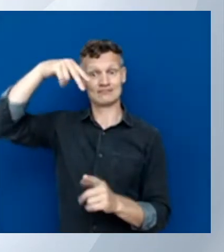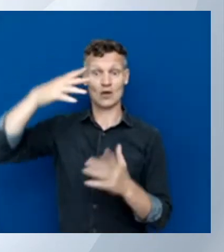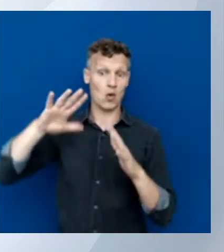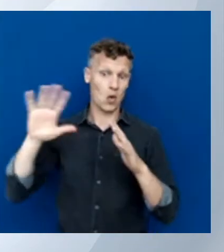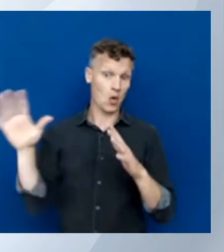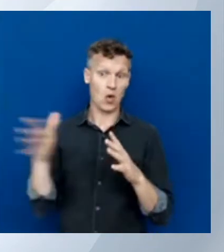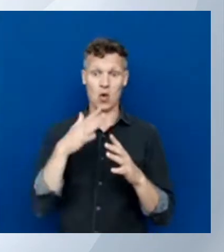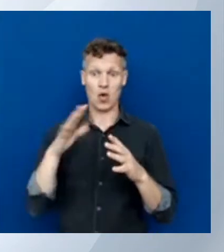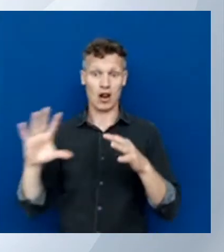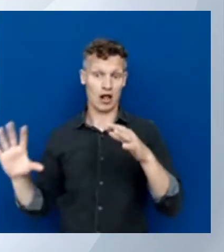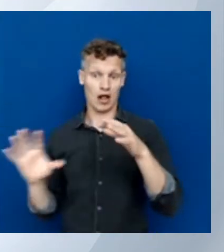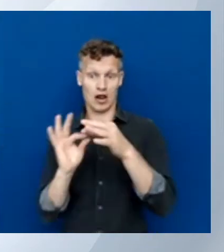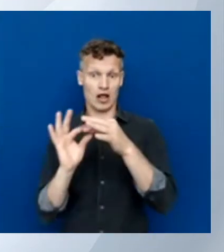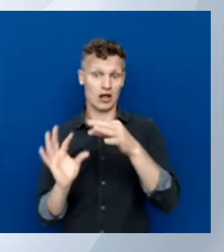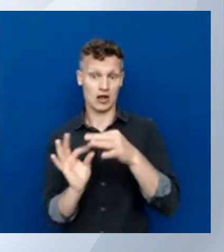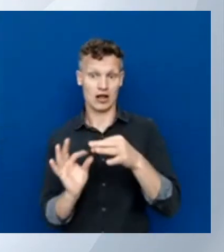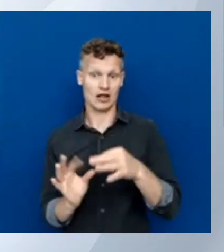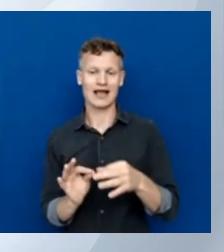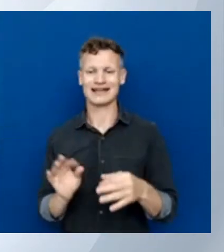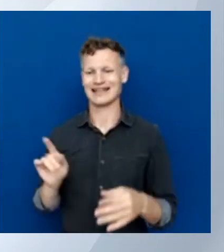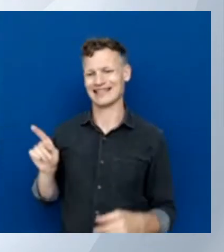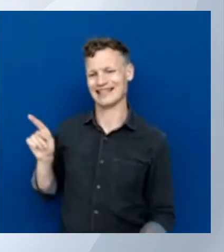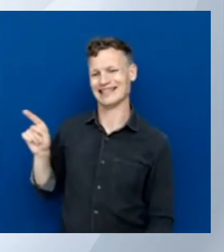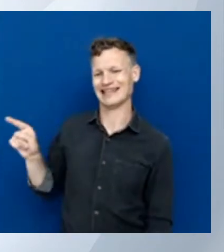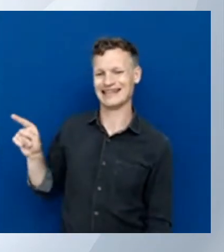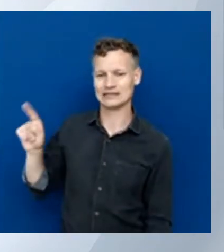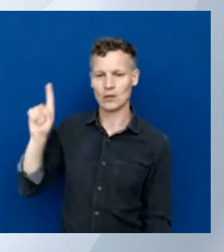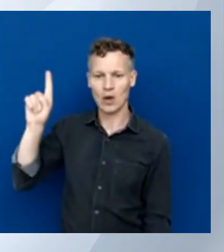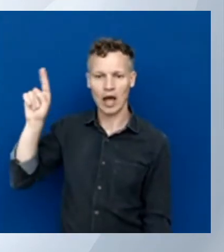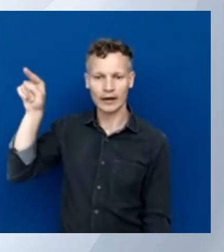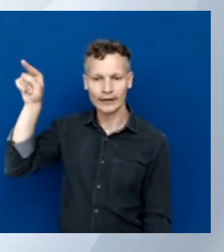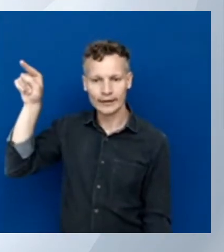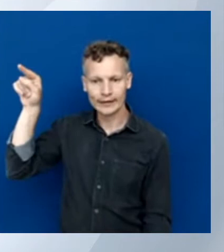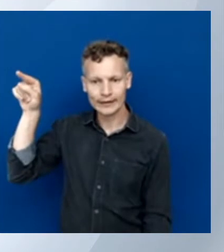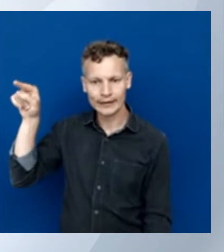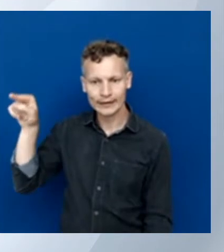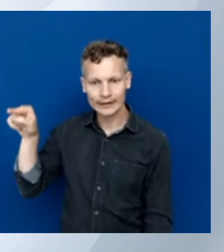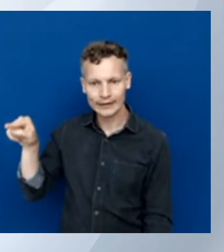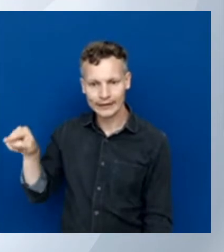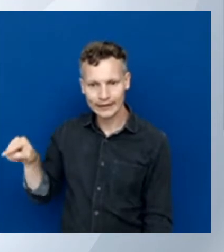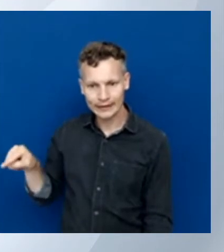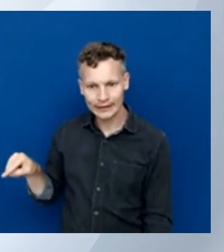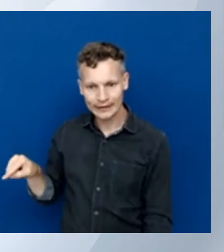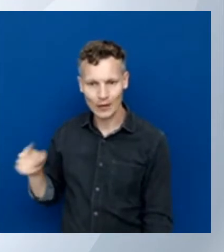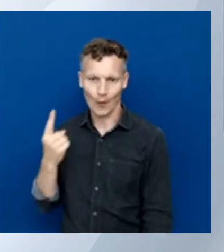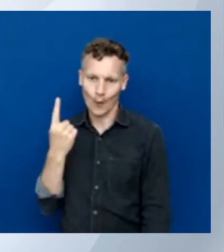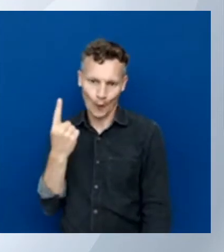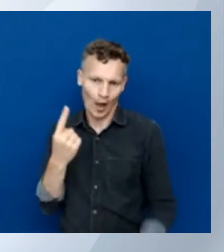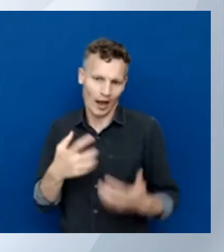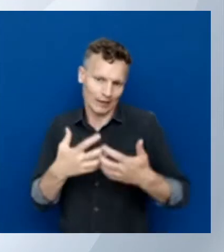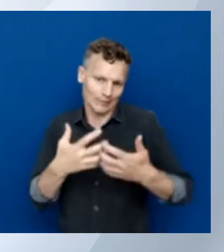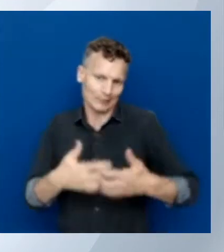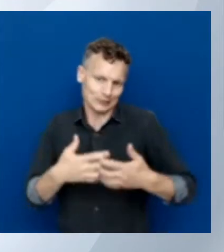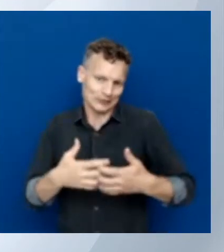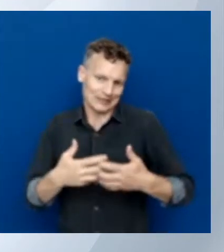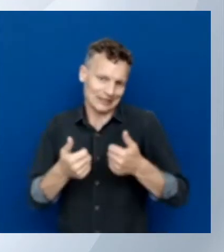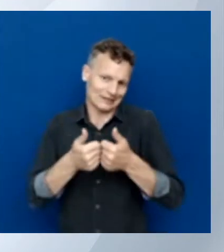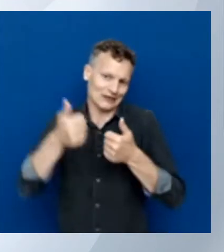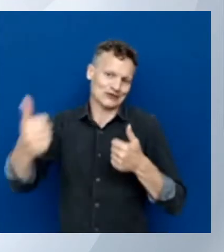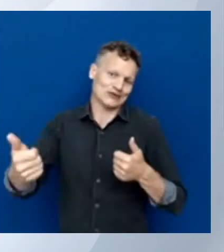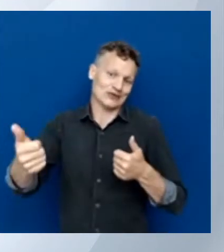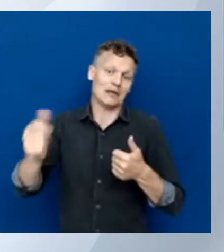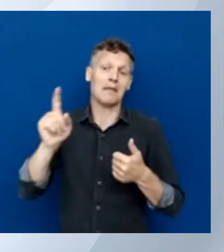virtual machine. But if you have a lot of virtual machines and a lot of subnets, this can come in handy to remember for yourself